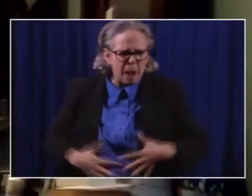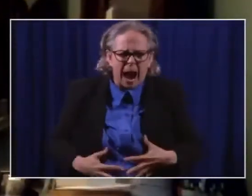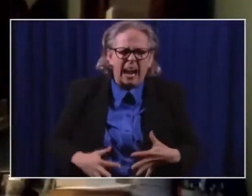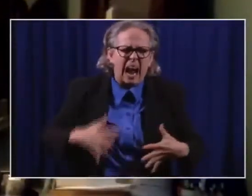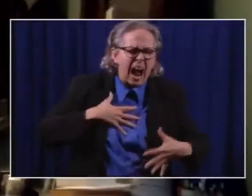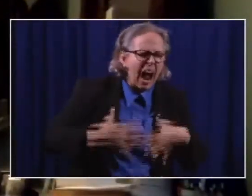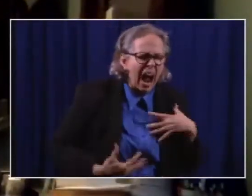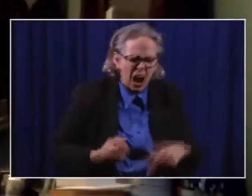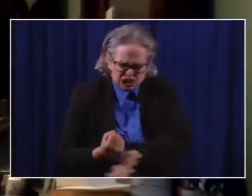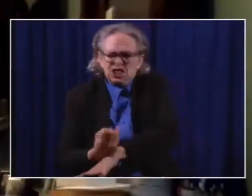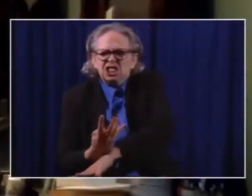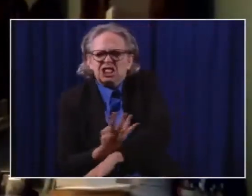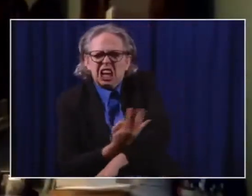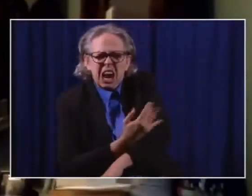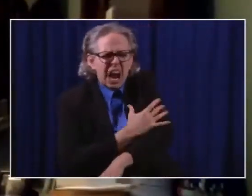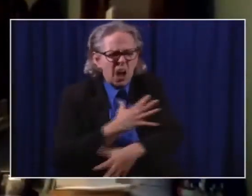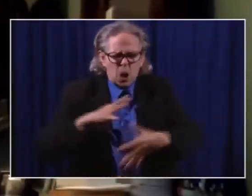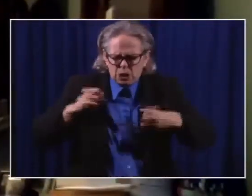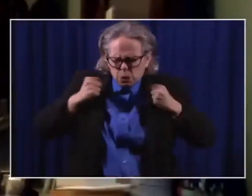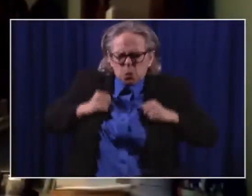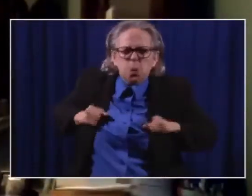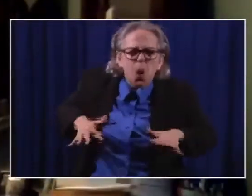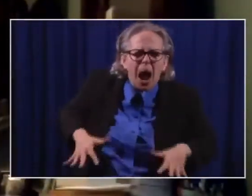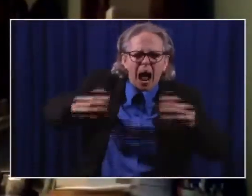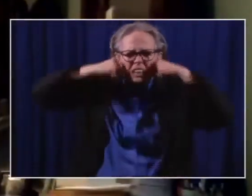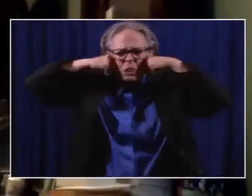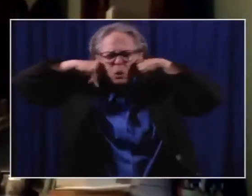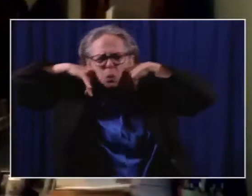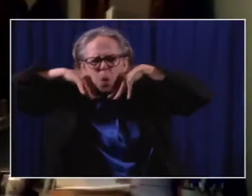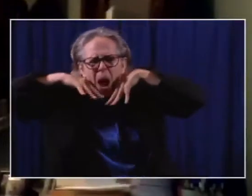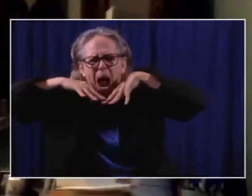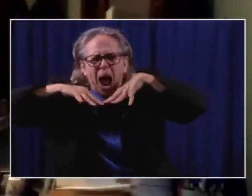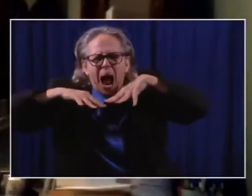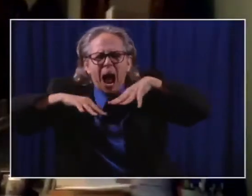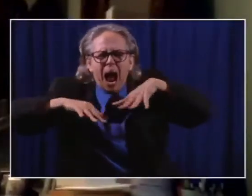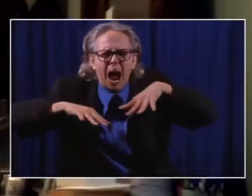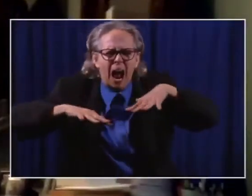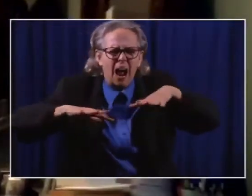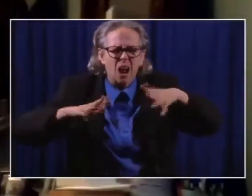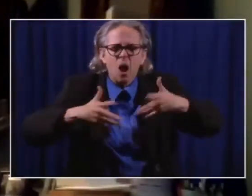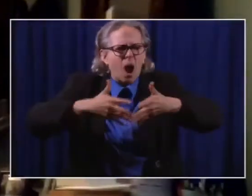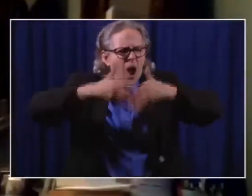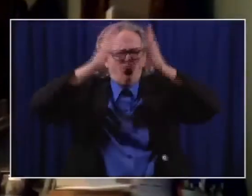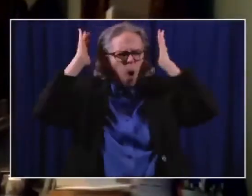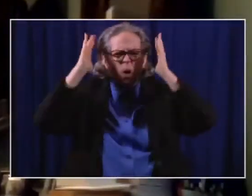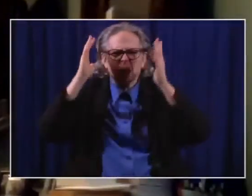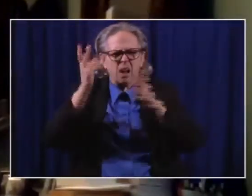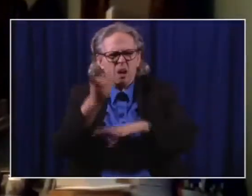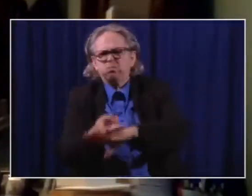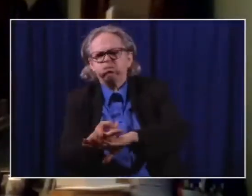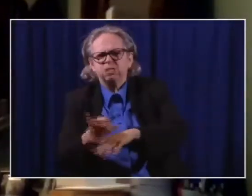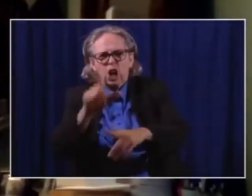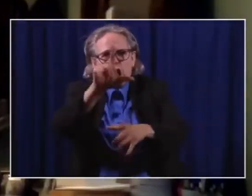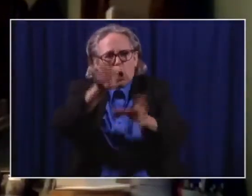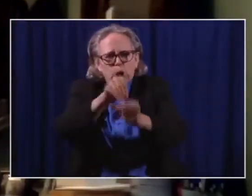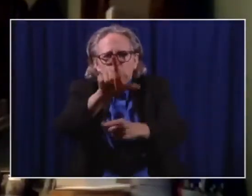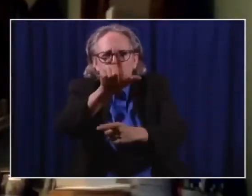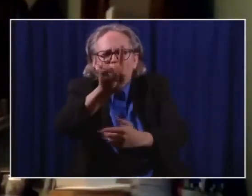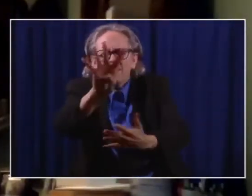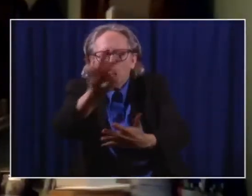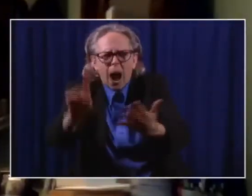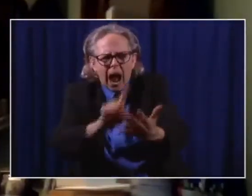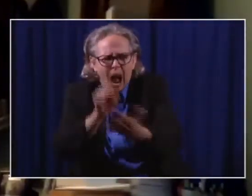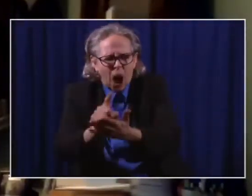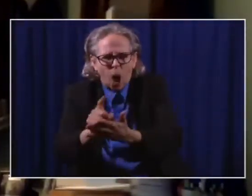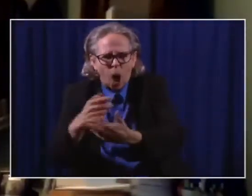sweats. And it overcame me in a period of 24 hours to where I'd gone from feeling fine and doing my